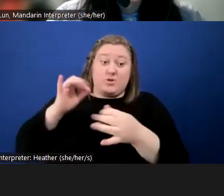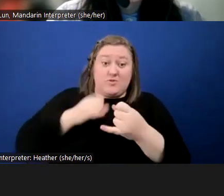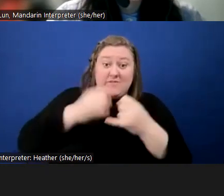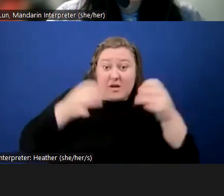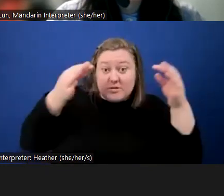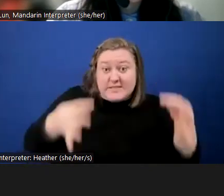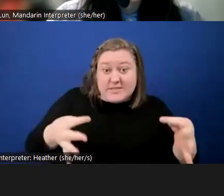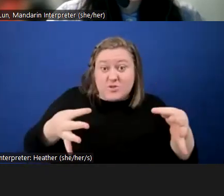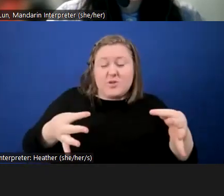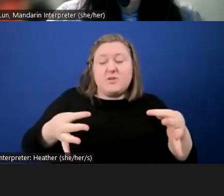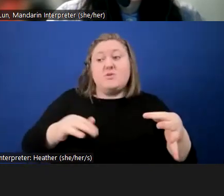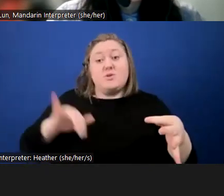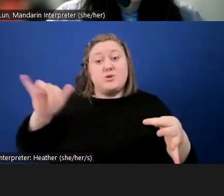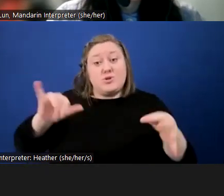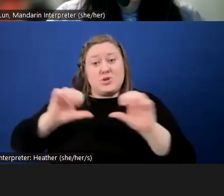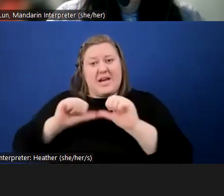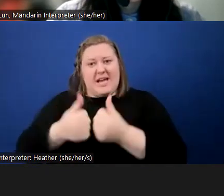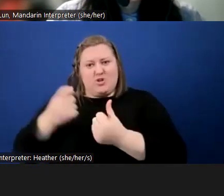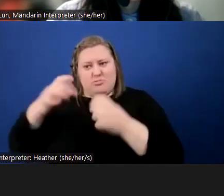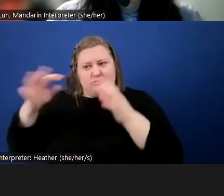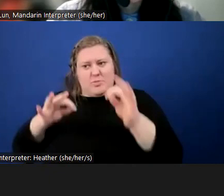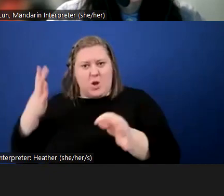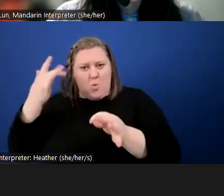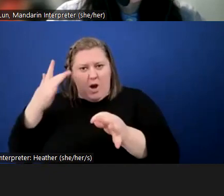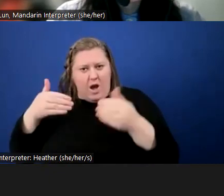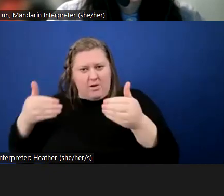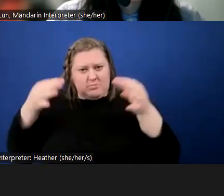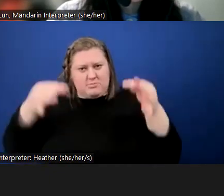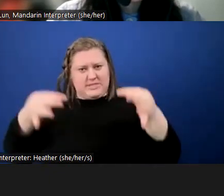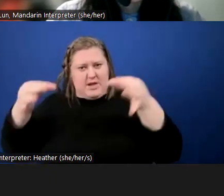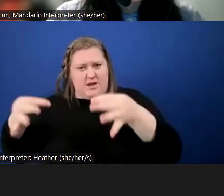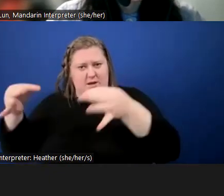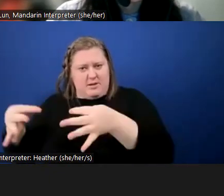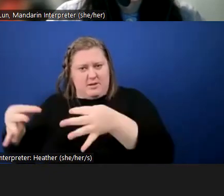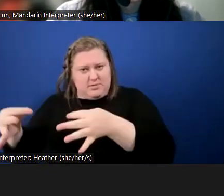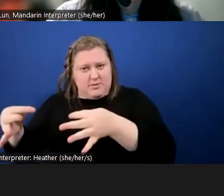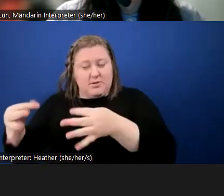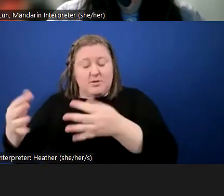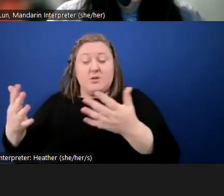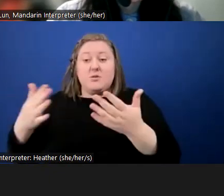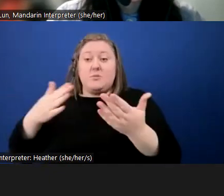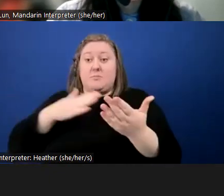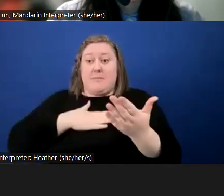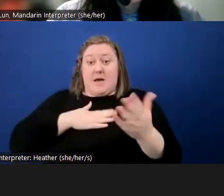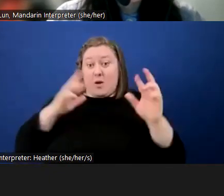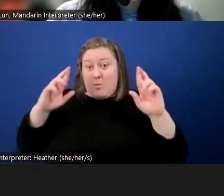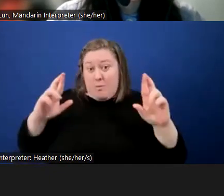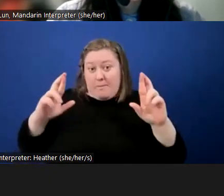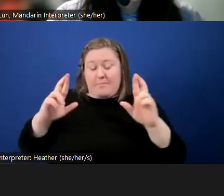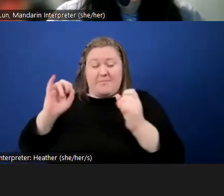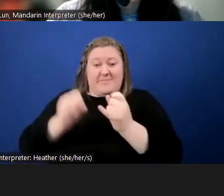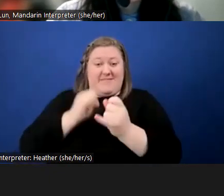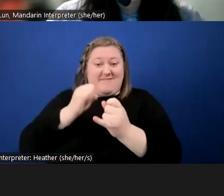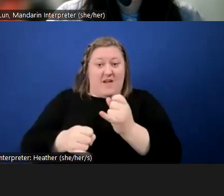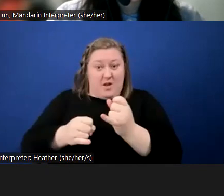agency should explain why they are making the decisions that they are making. So my hope is that the final version